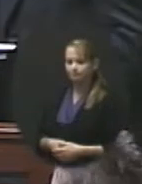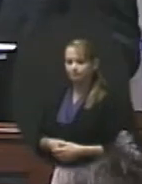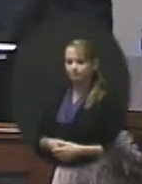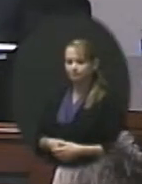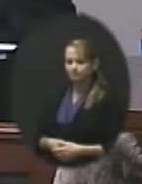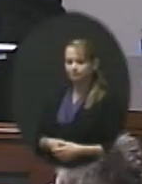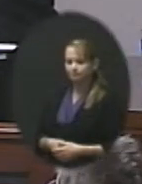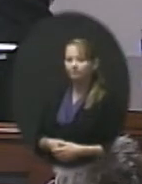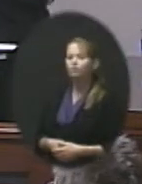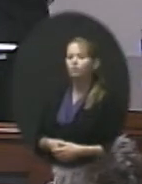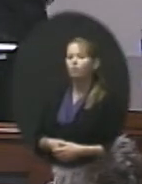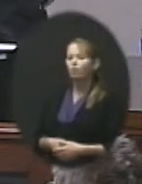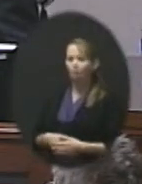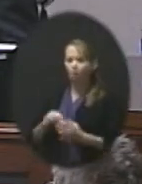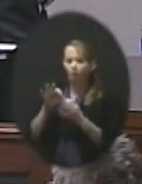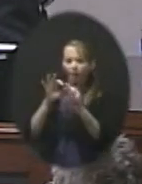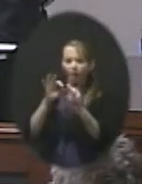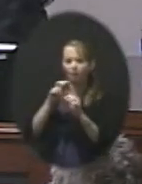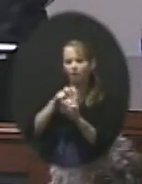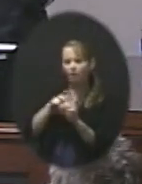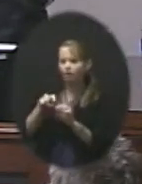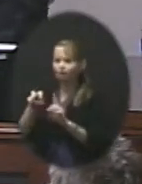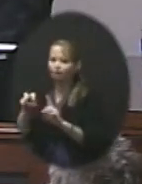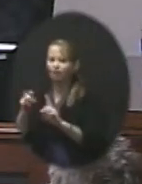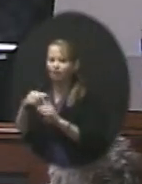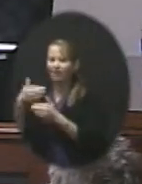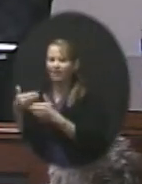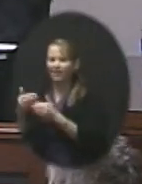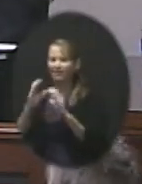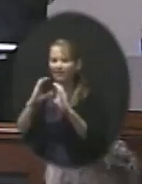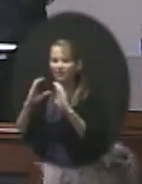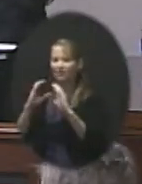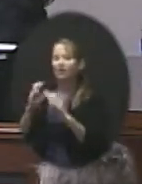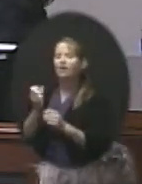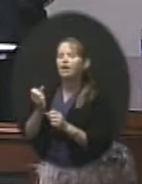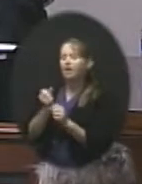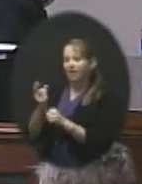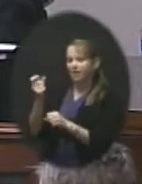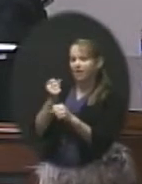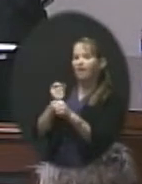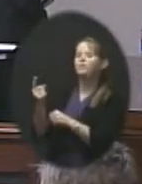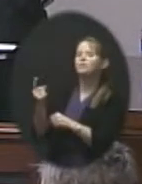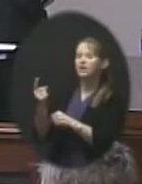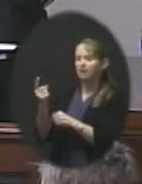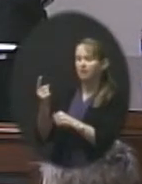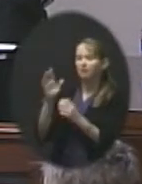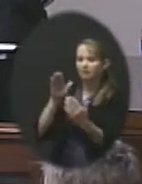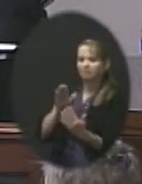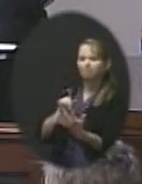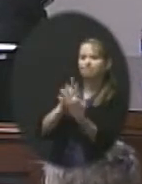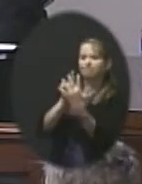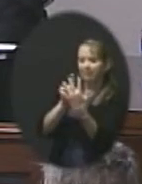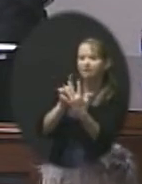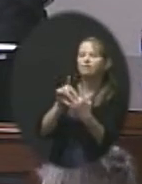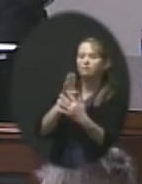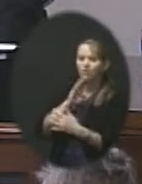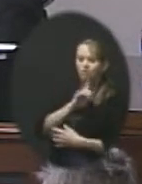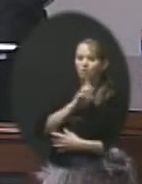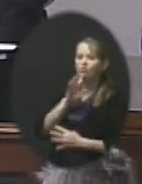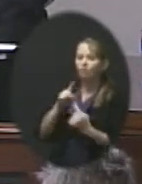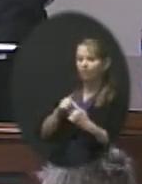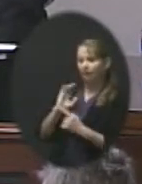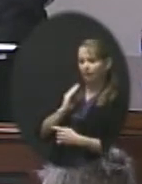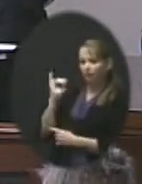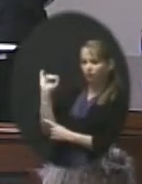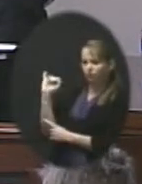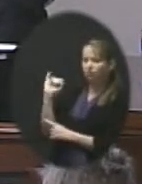That was a perfect segue for this conversation because on an annual basis, we come before you and discuss our insurances, obviously we have